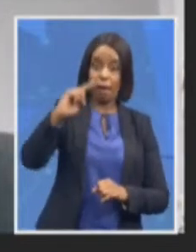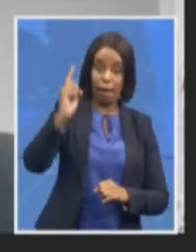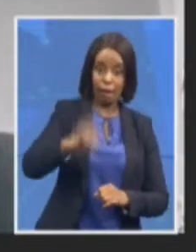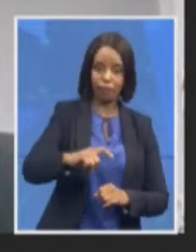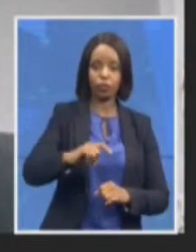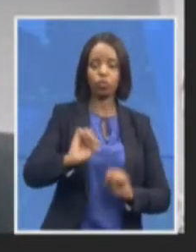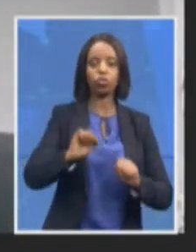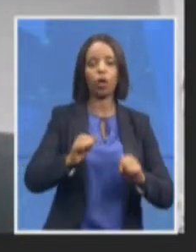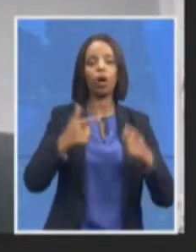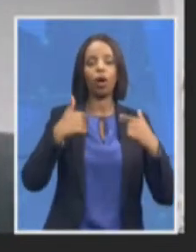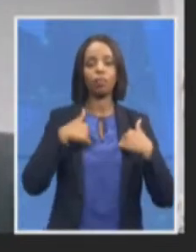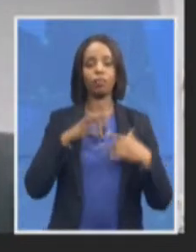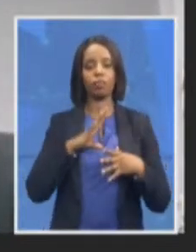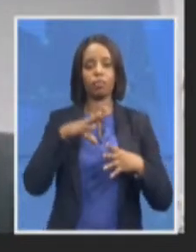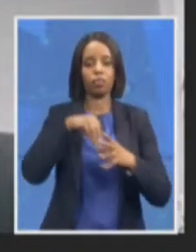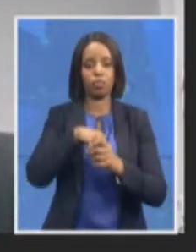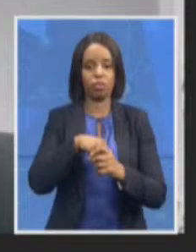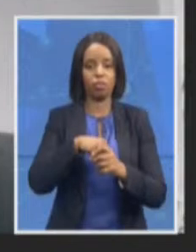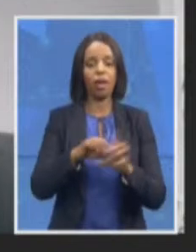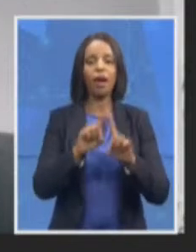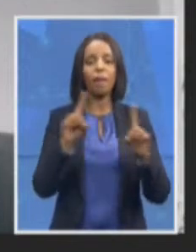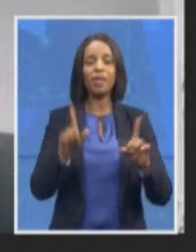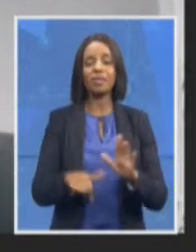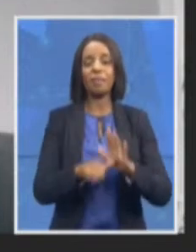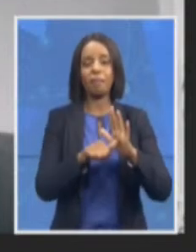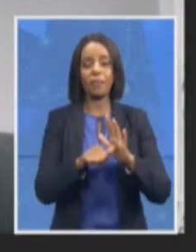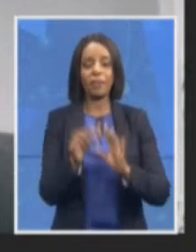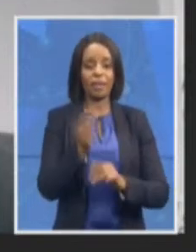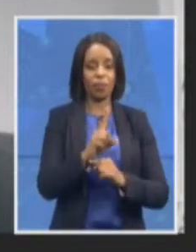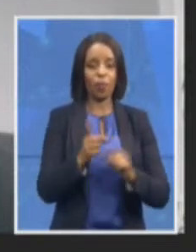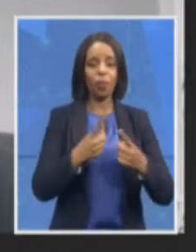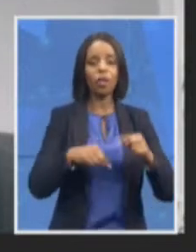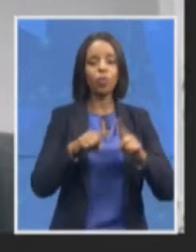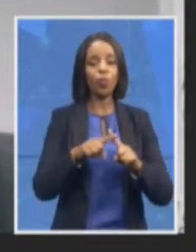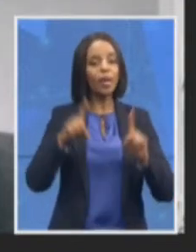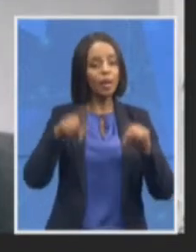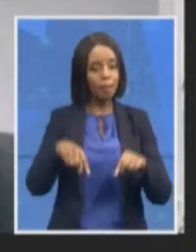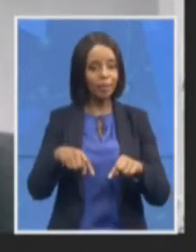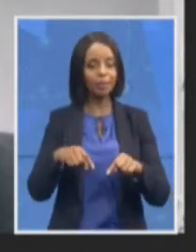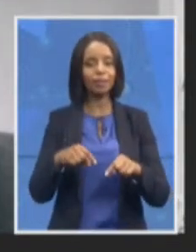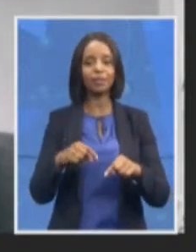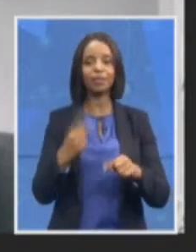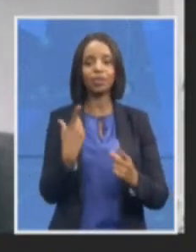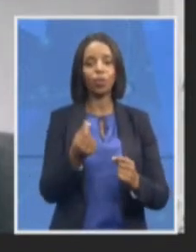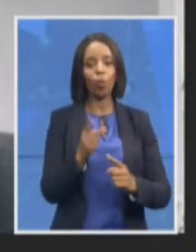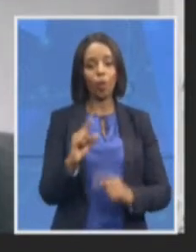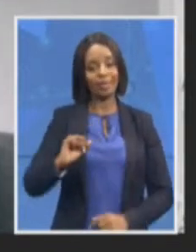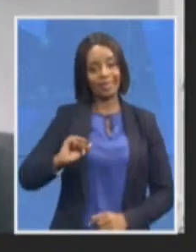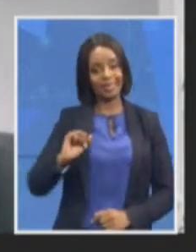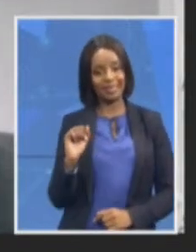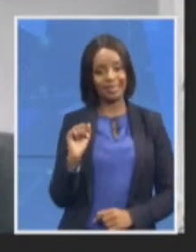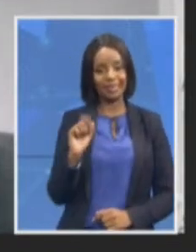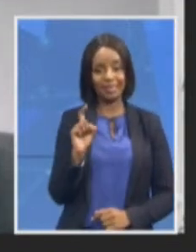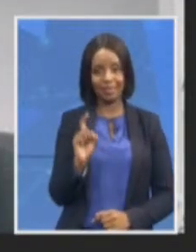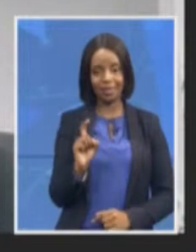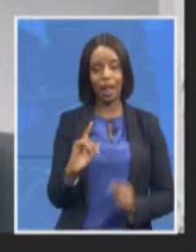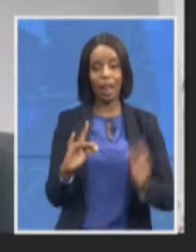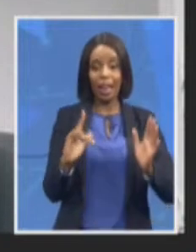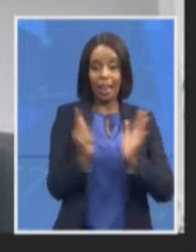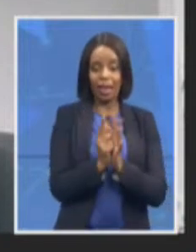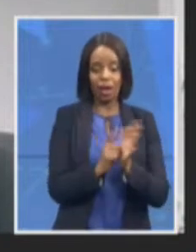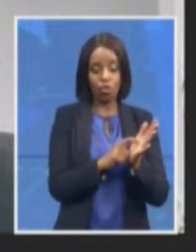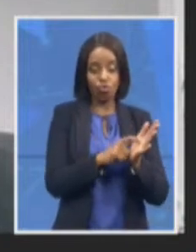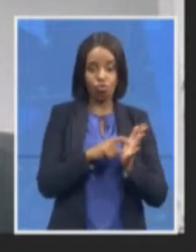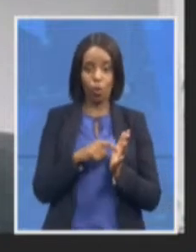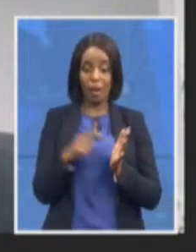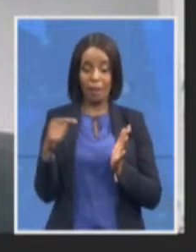maintain that legal requirement I think the resource